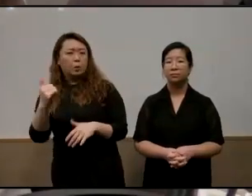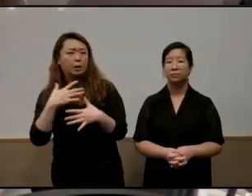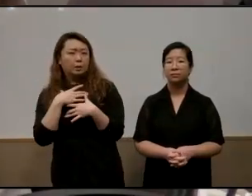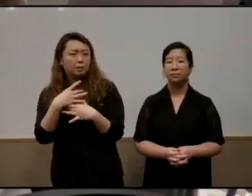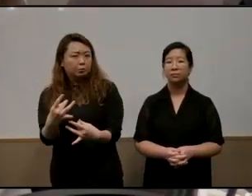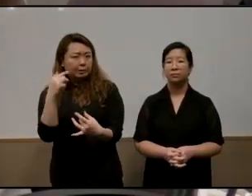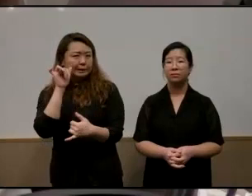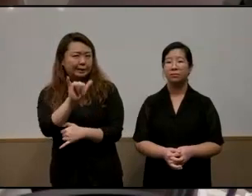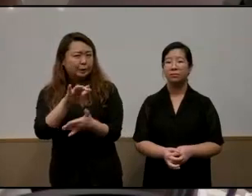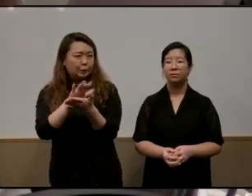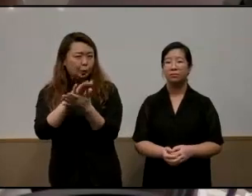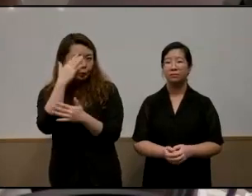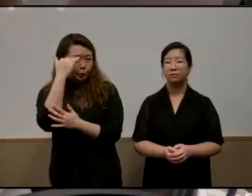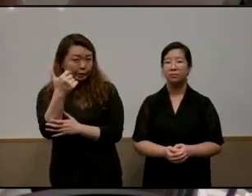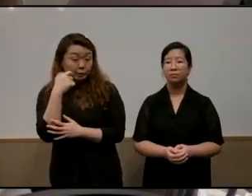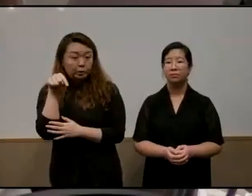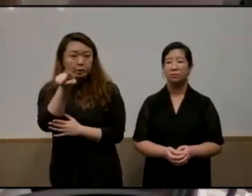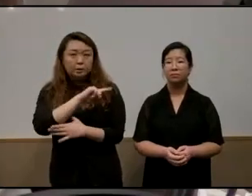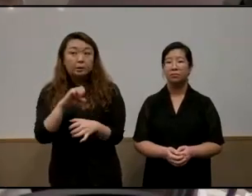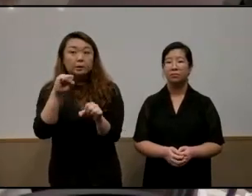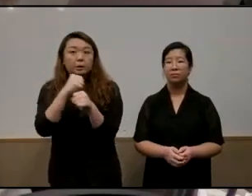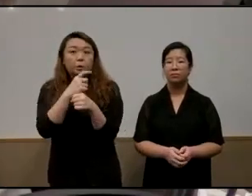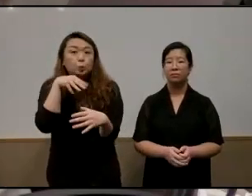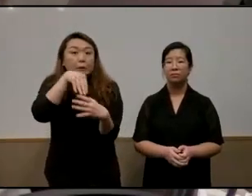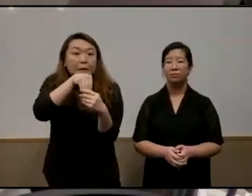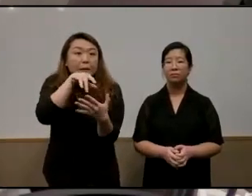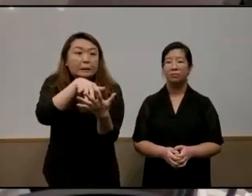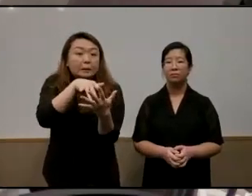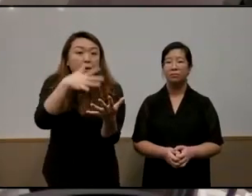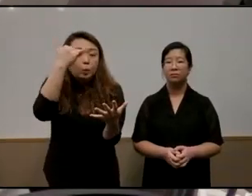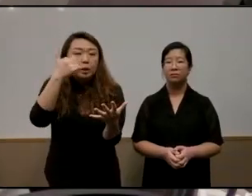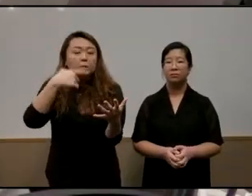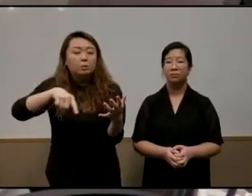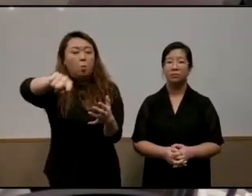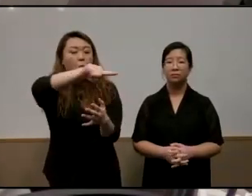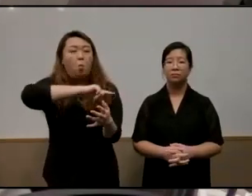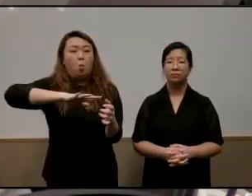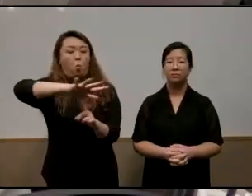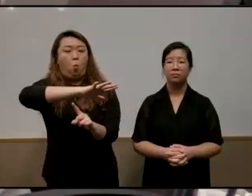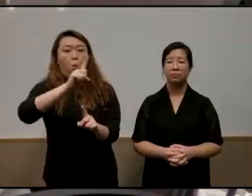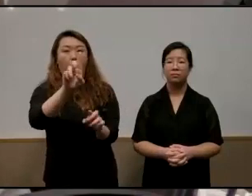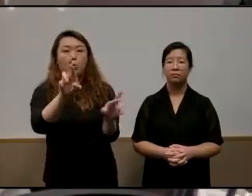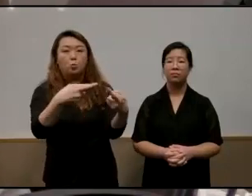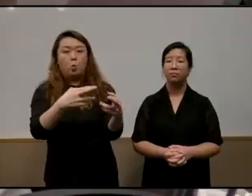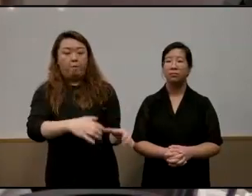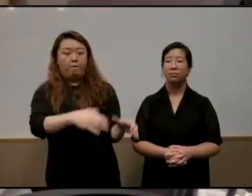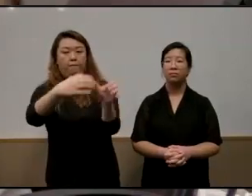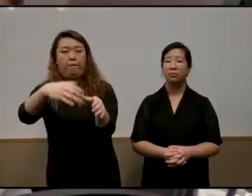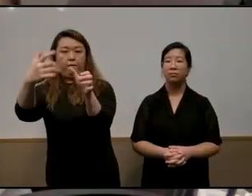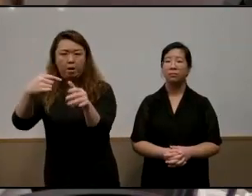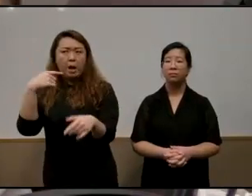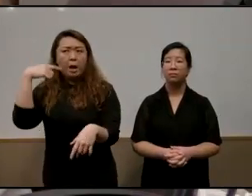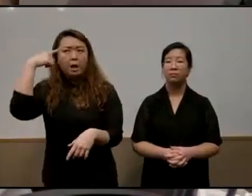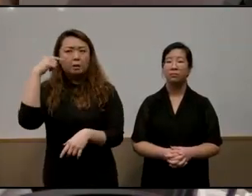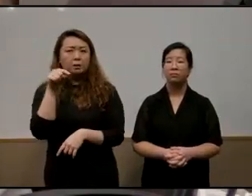in that in that school the makeup of the student because there are one room hdb flats there and i